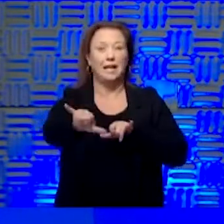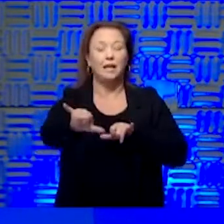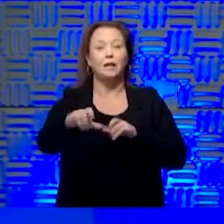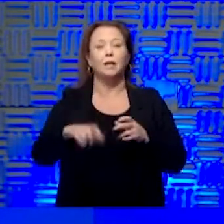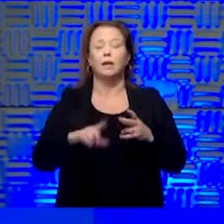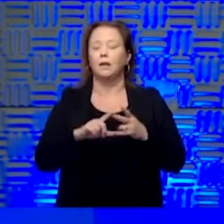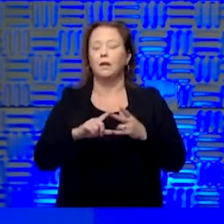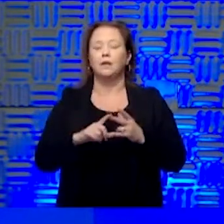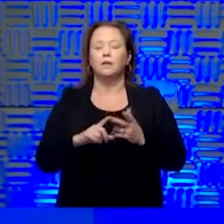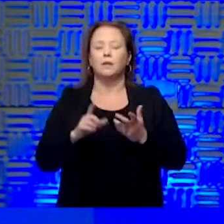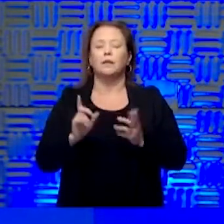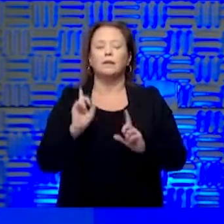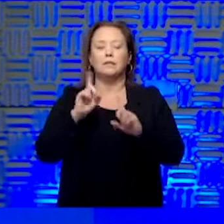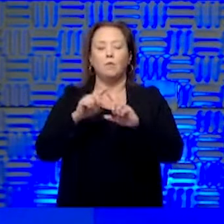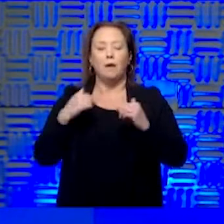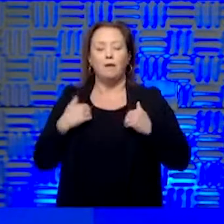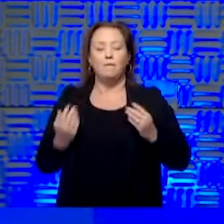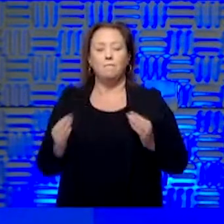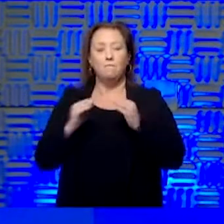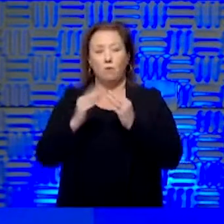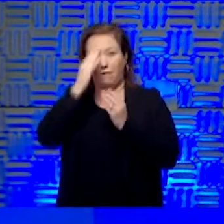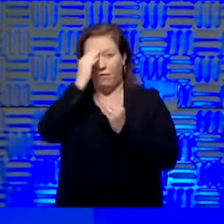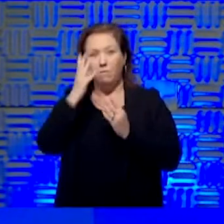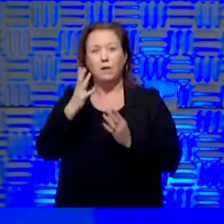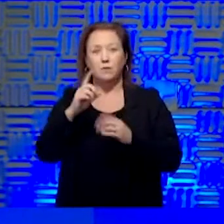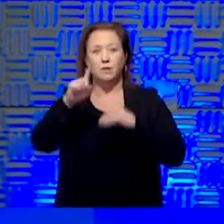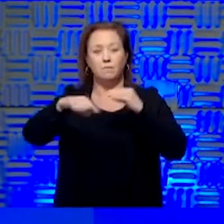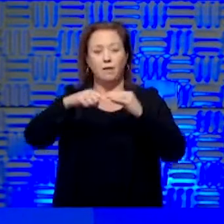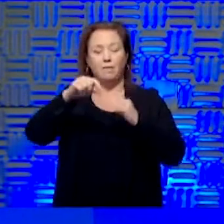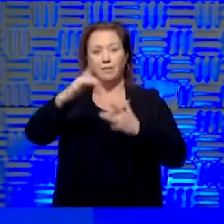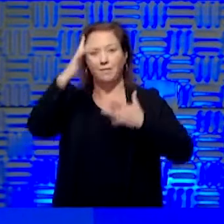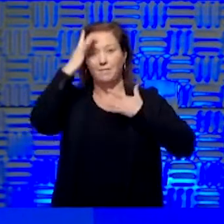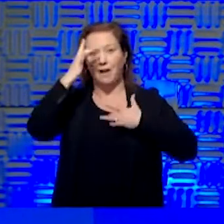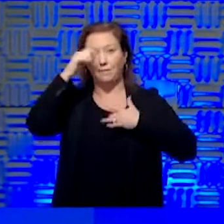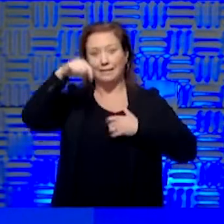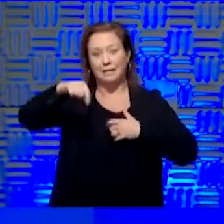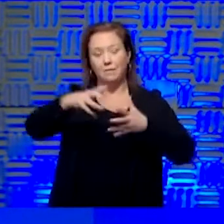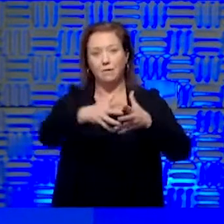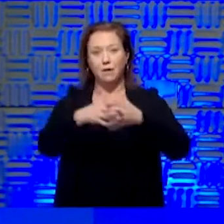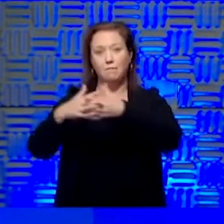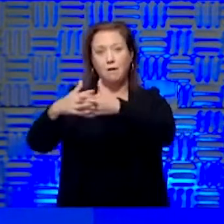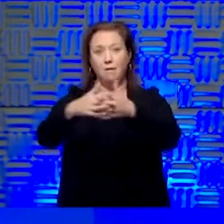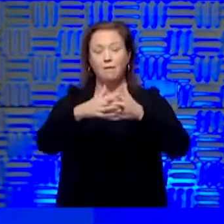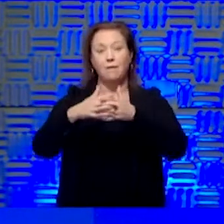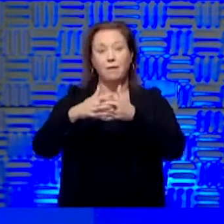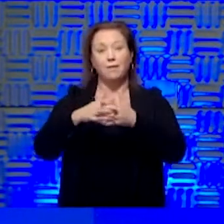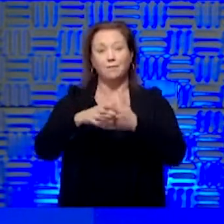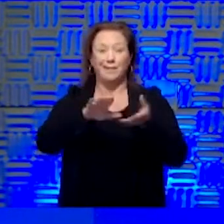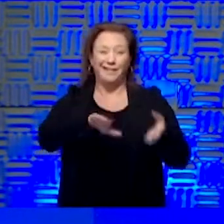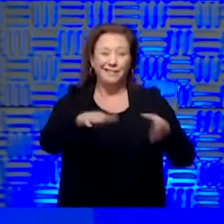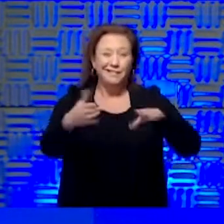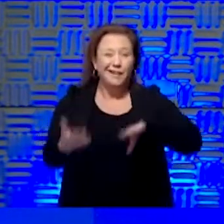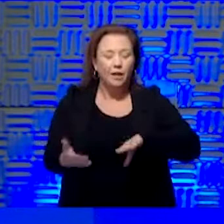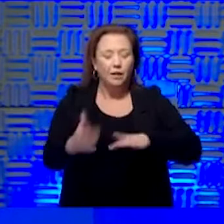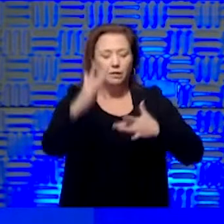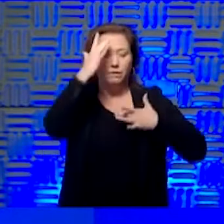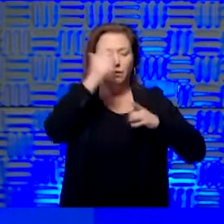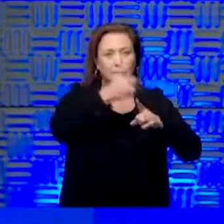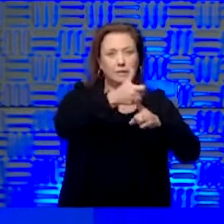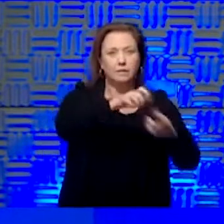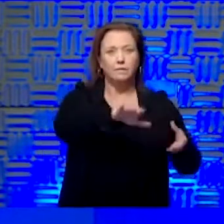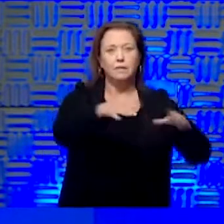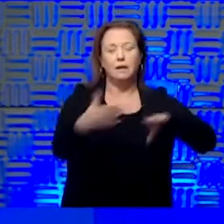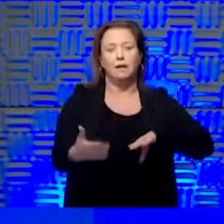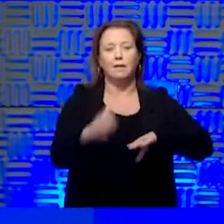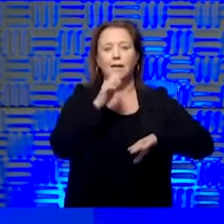what the virus is going to do here in America as far as dying down or being not as